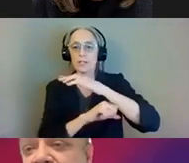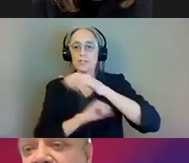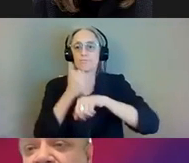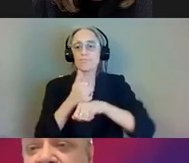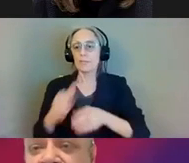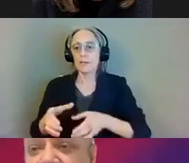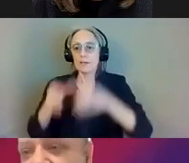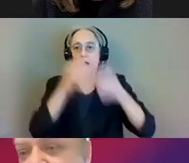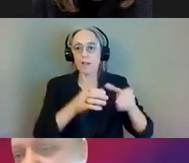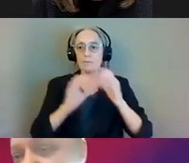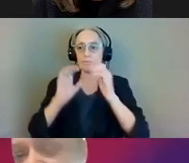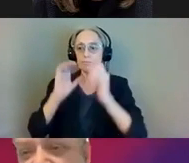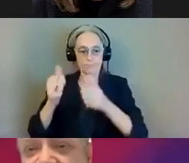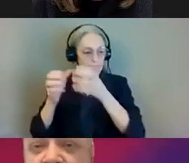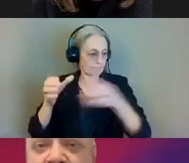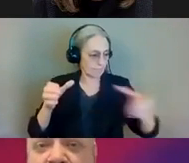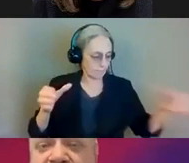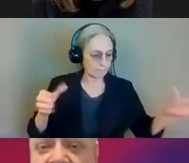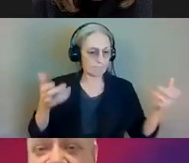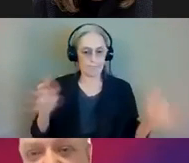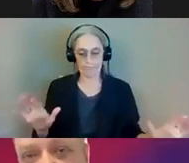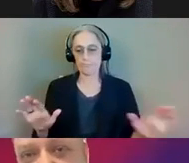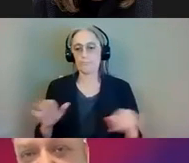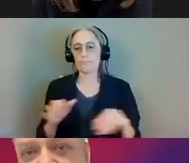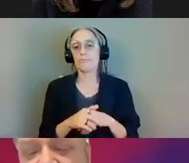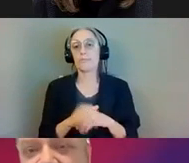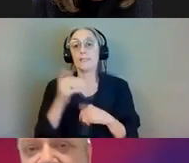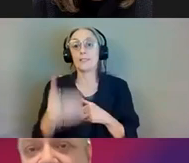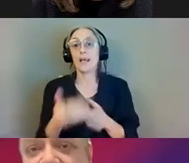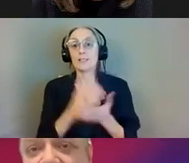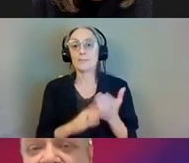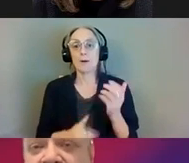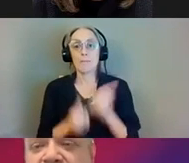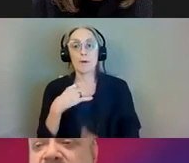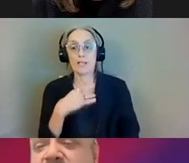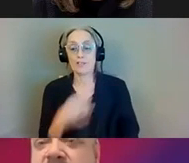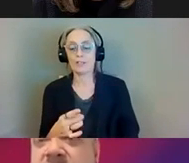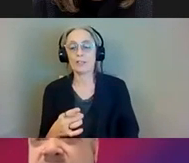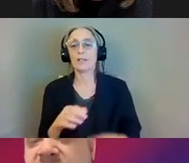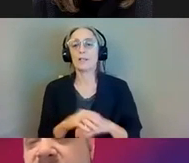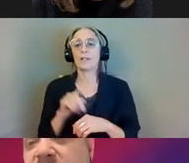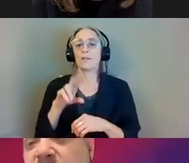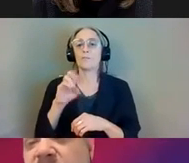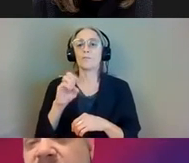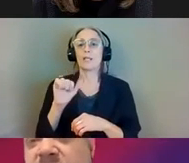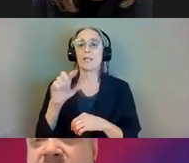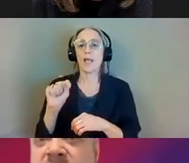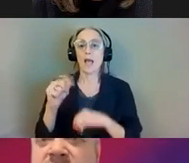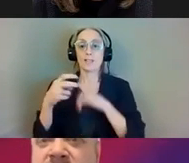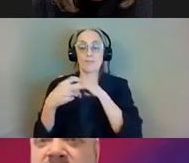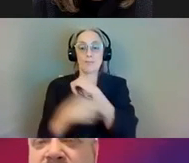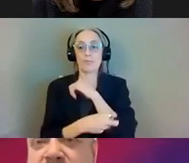begin our which is going to be our most interesting part of the project is the installation of the precast bridge